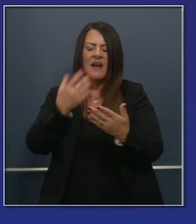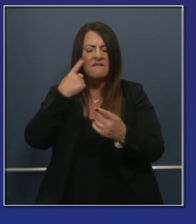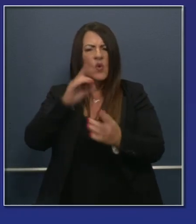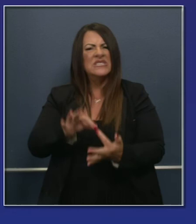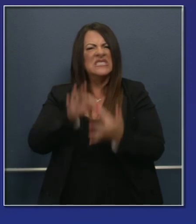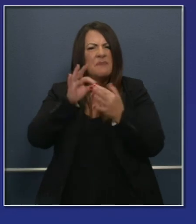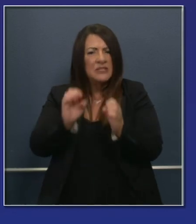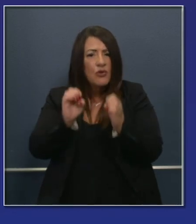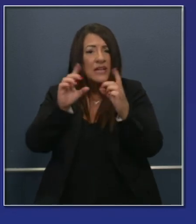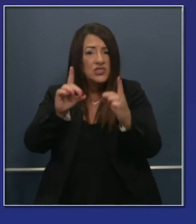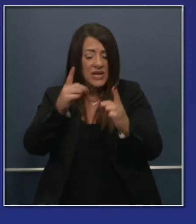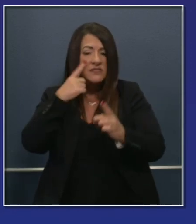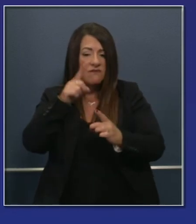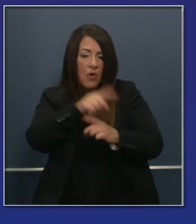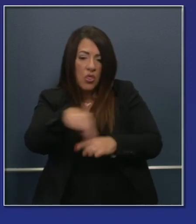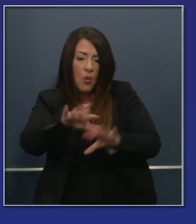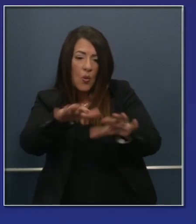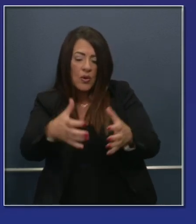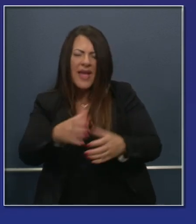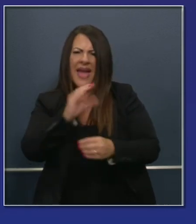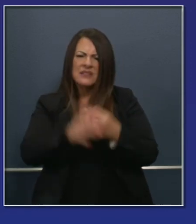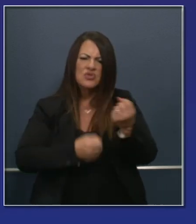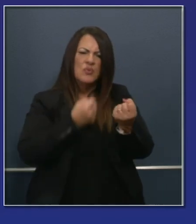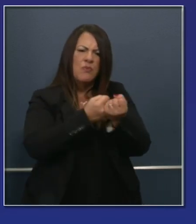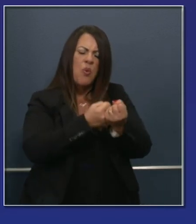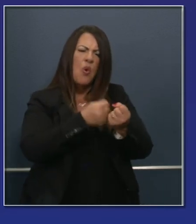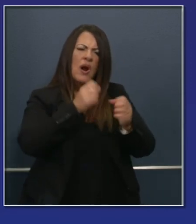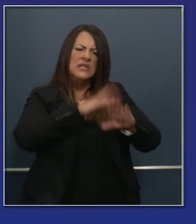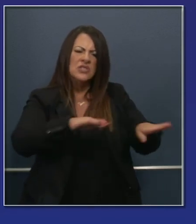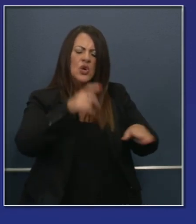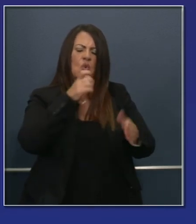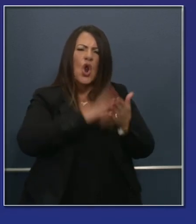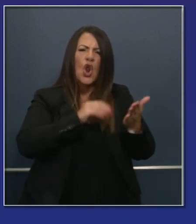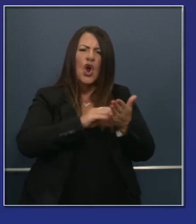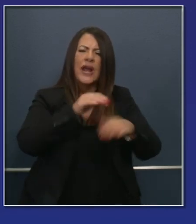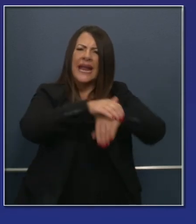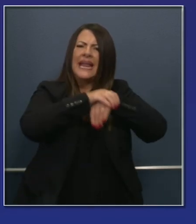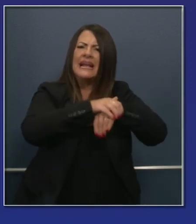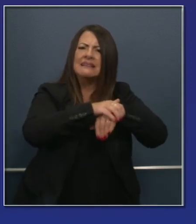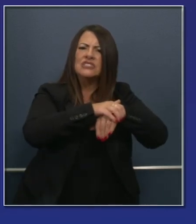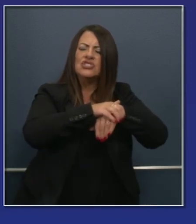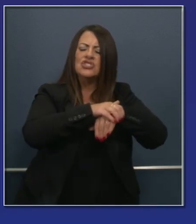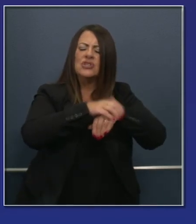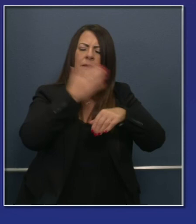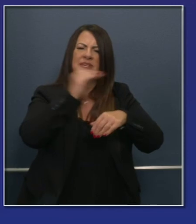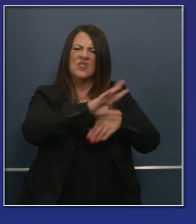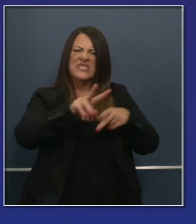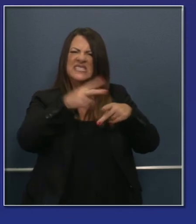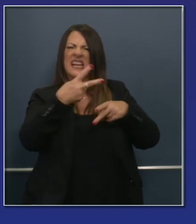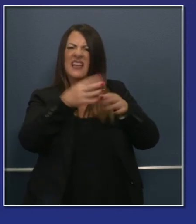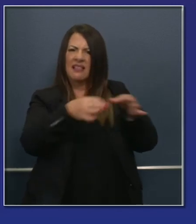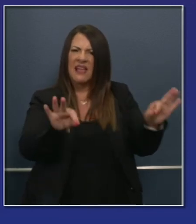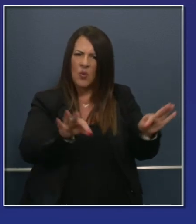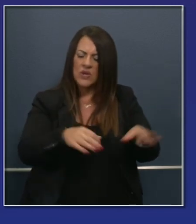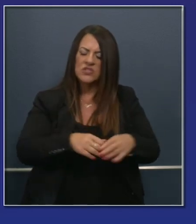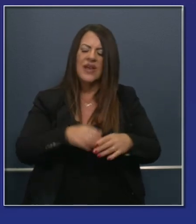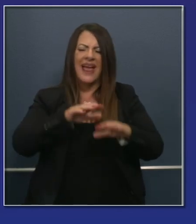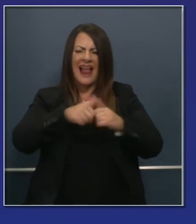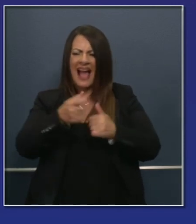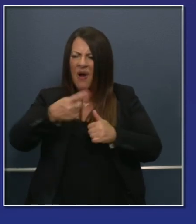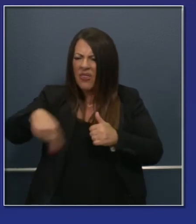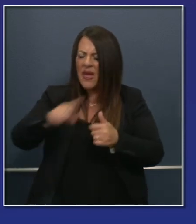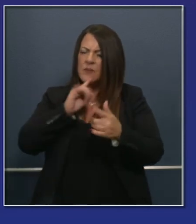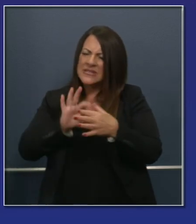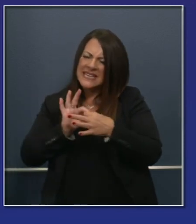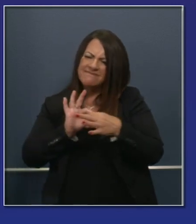making sure we do more to support English learners. We do more to support those families who are loosely connected to schools. You know, we want every school